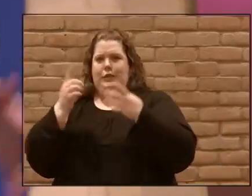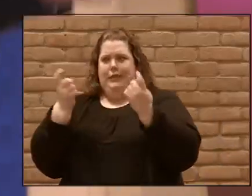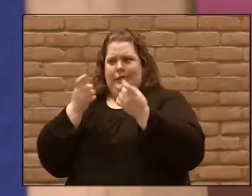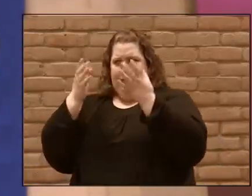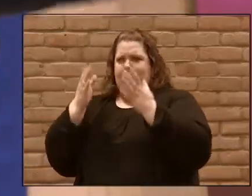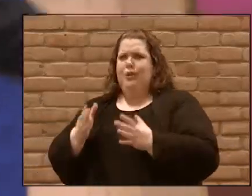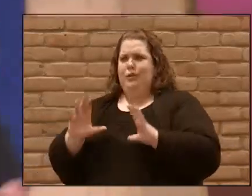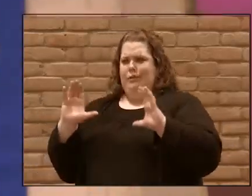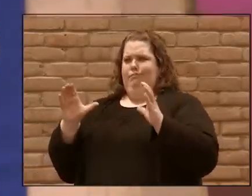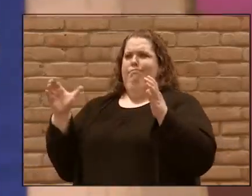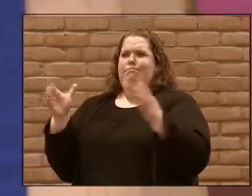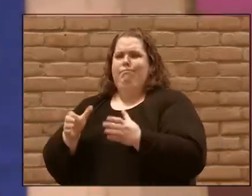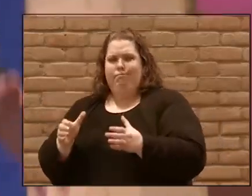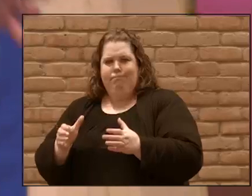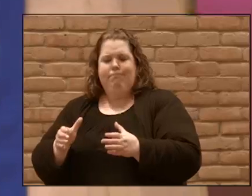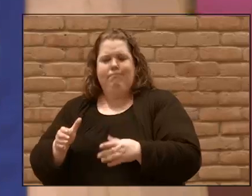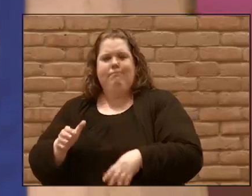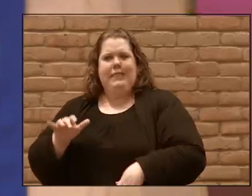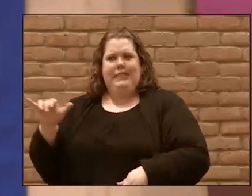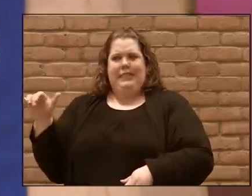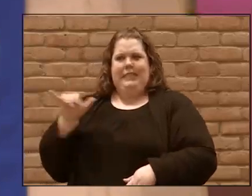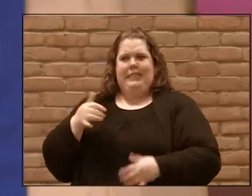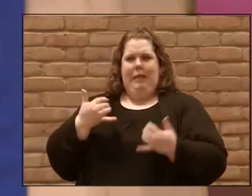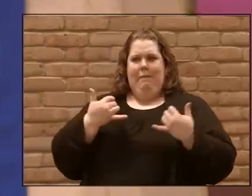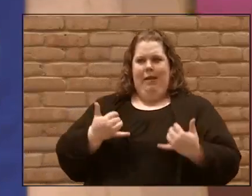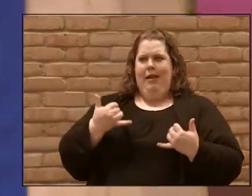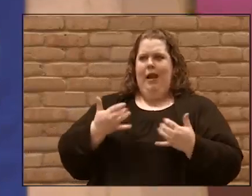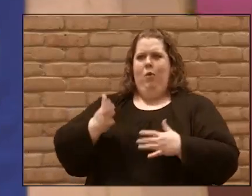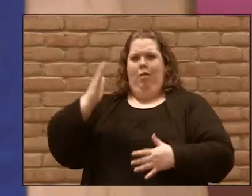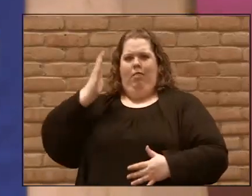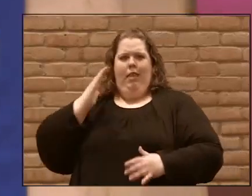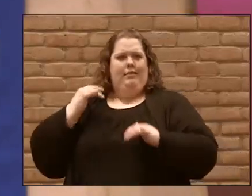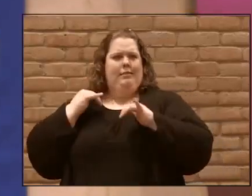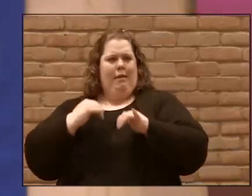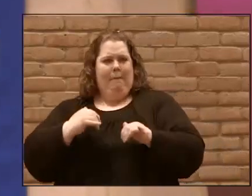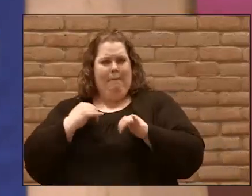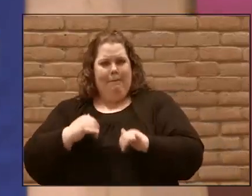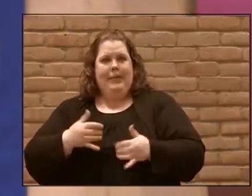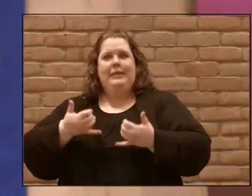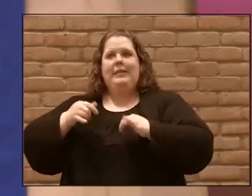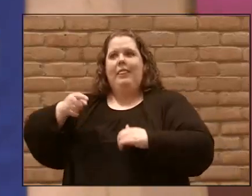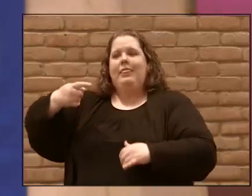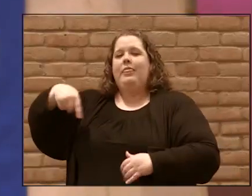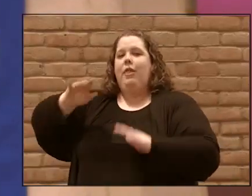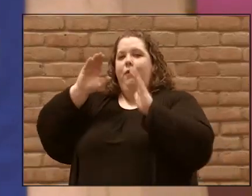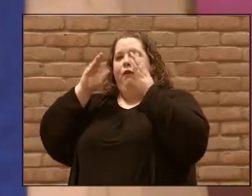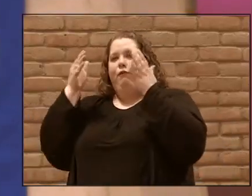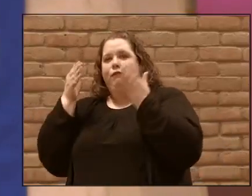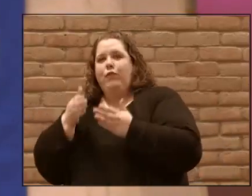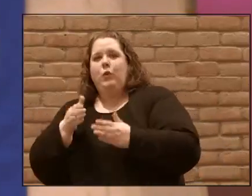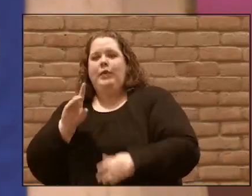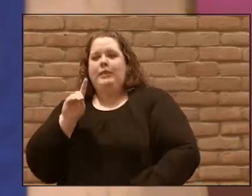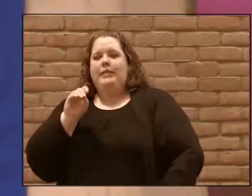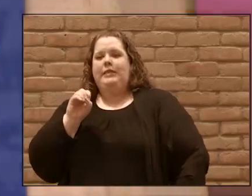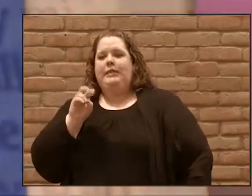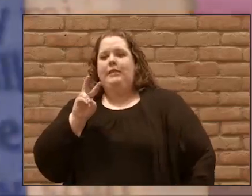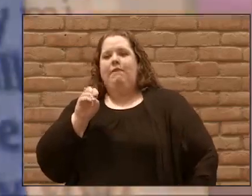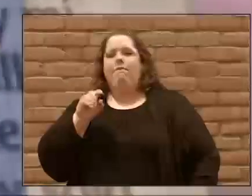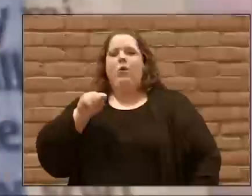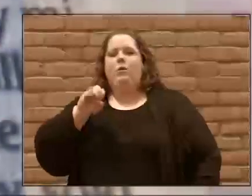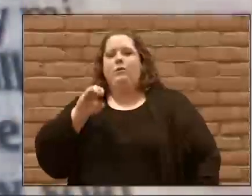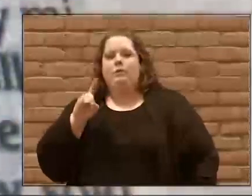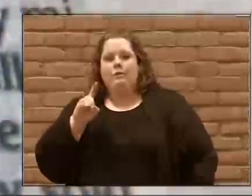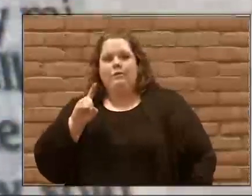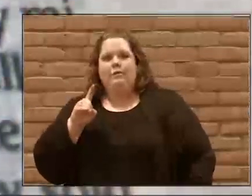of sinners. It was the same thing for them. But they were all focused on being devoted. Think about what you're devoted